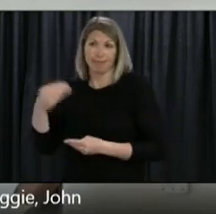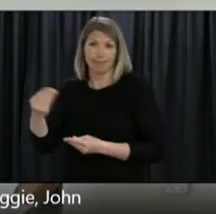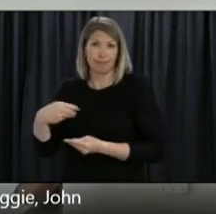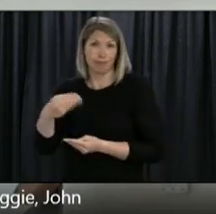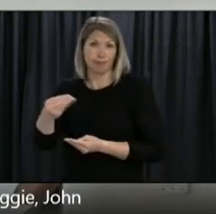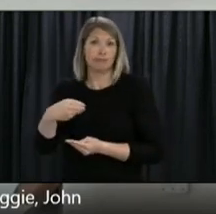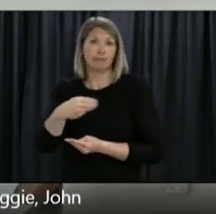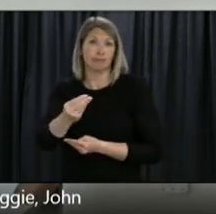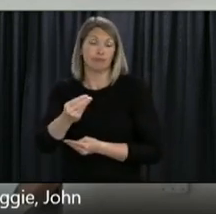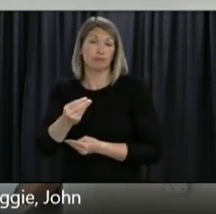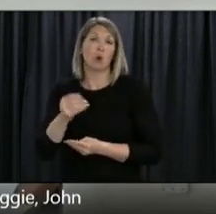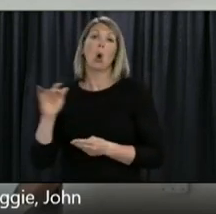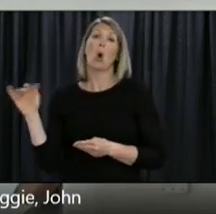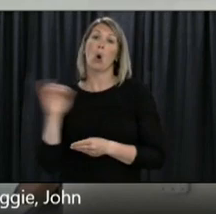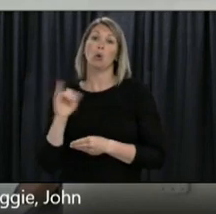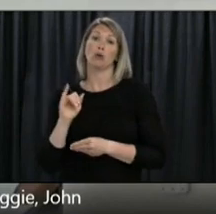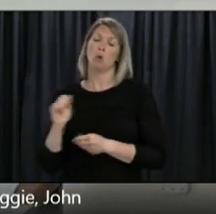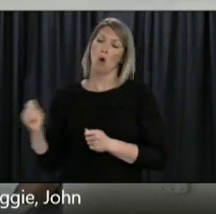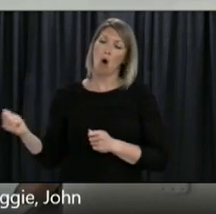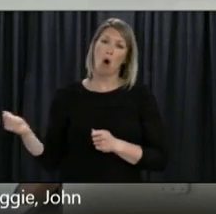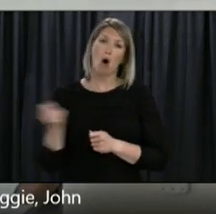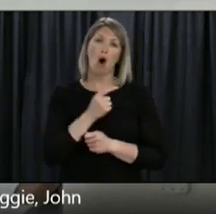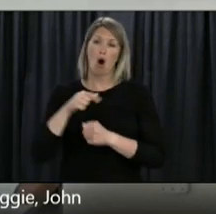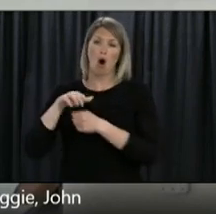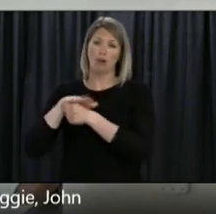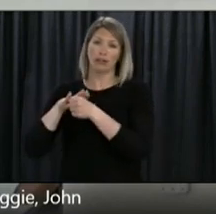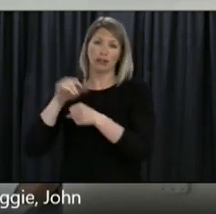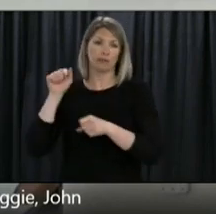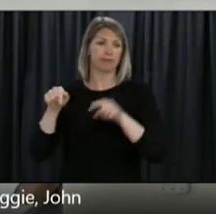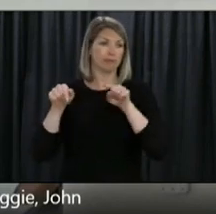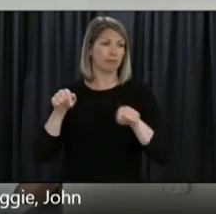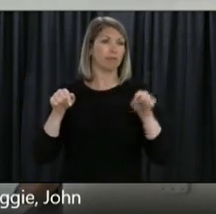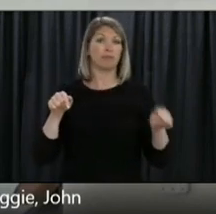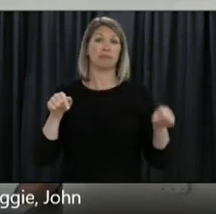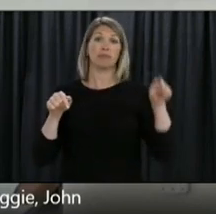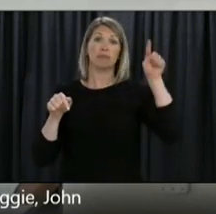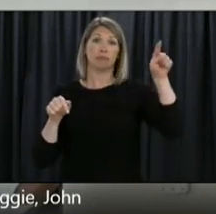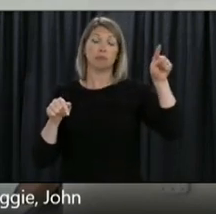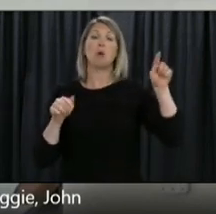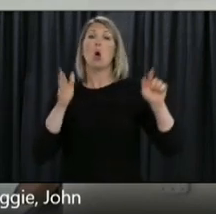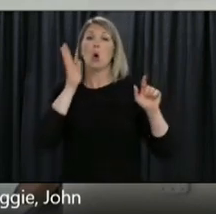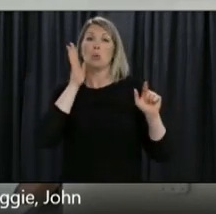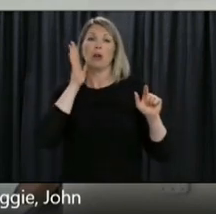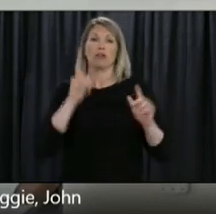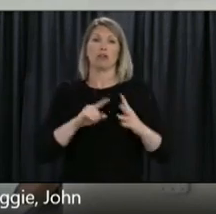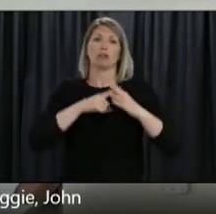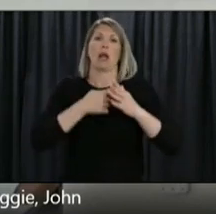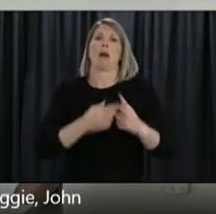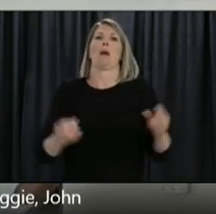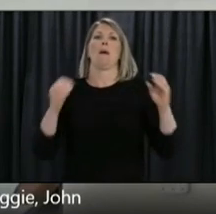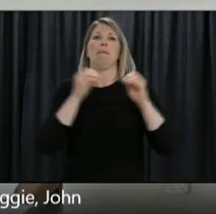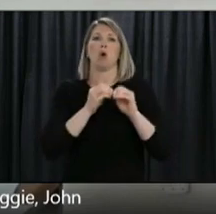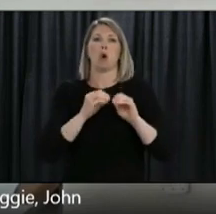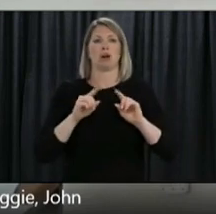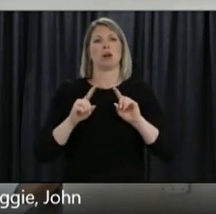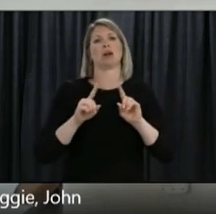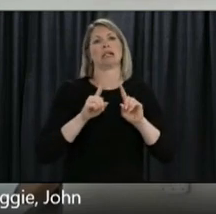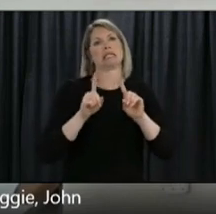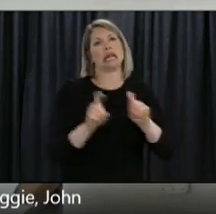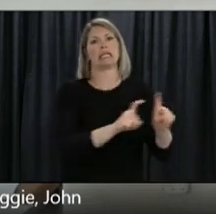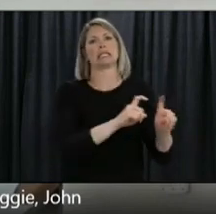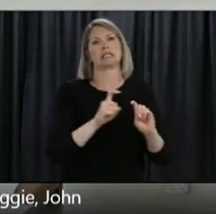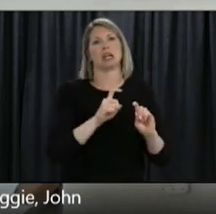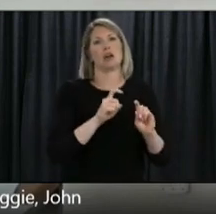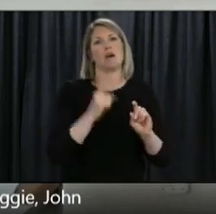regional health authorities will now expand their COVID testing for individuals who are not only being admitted, but also